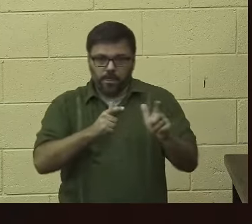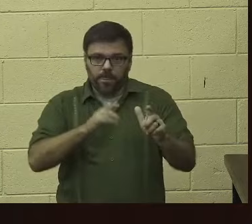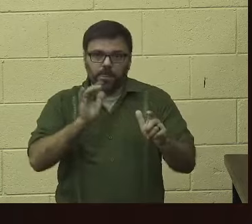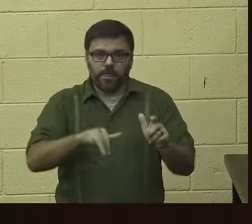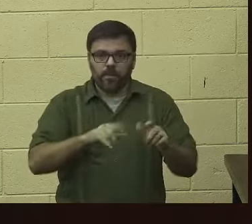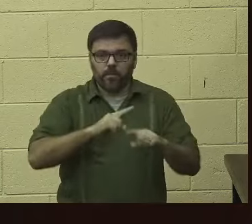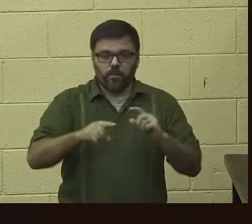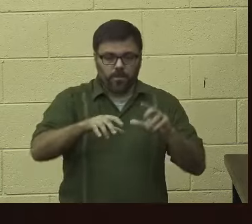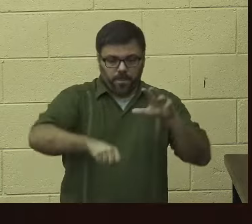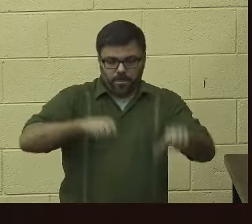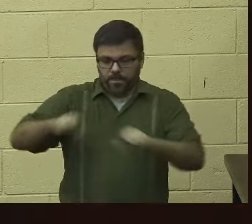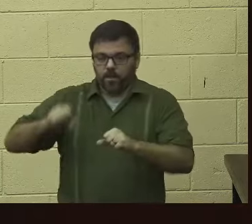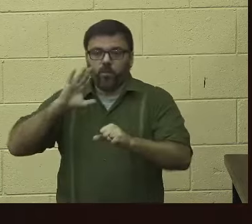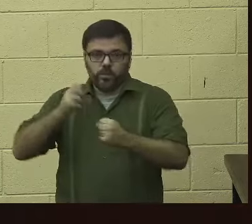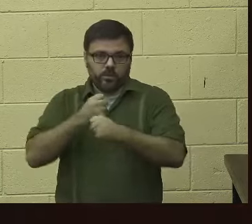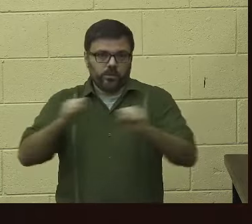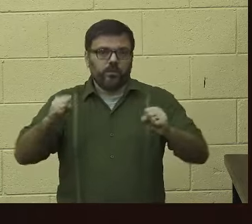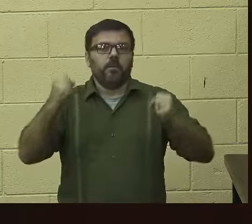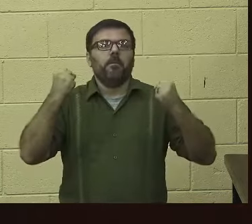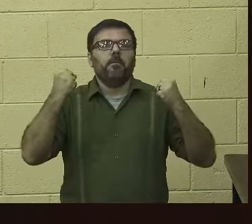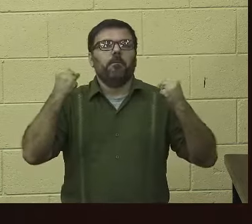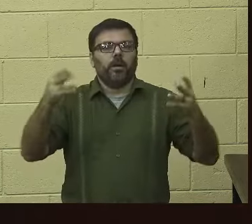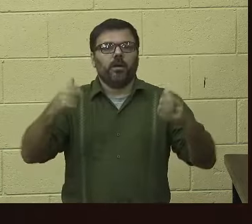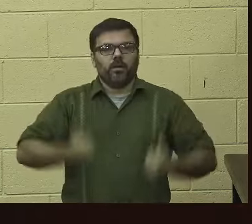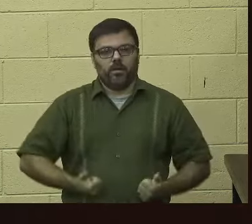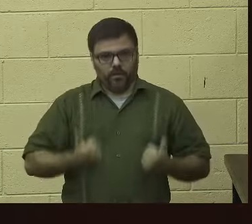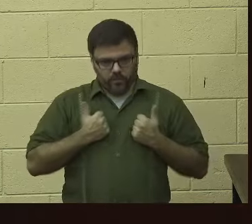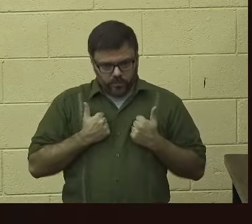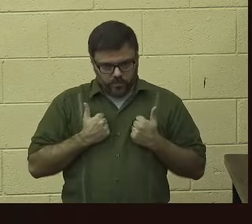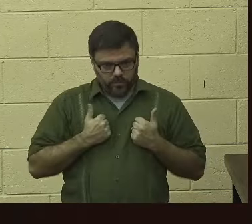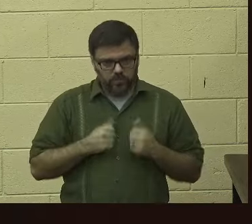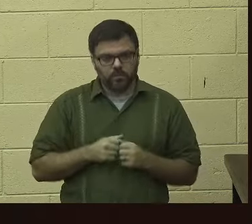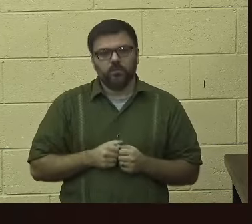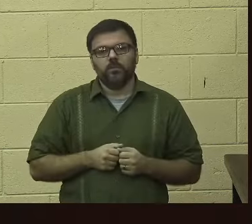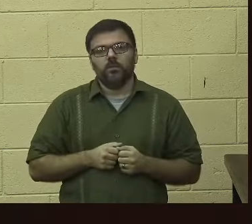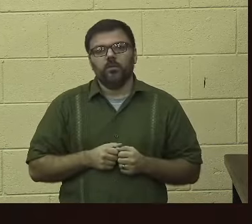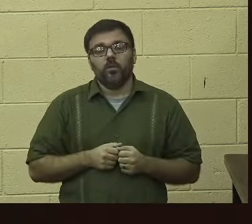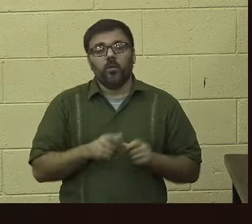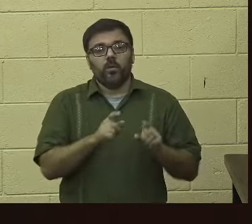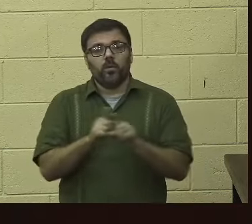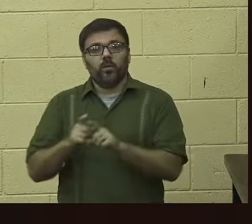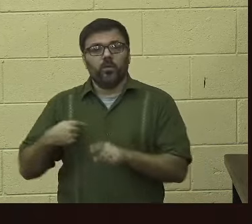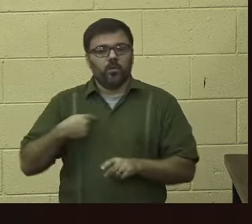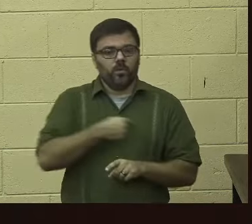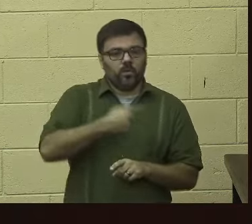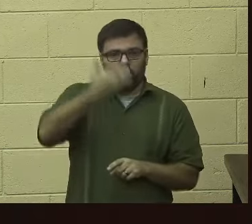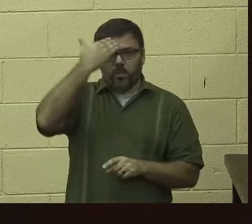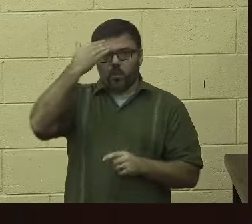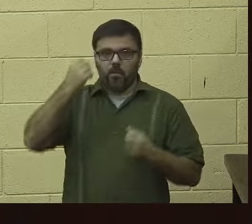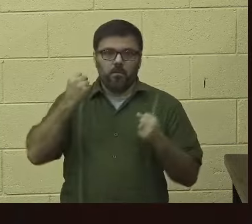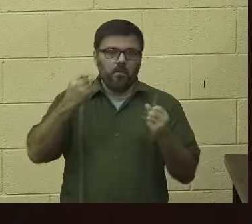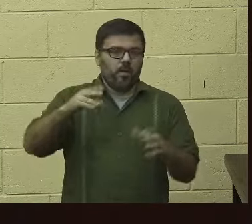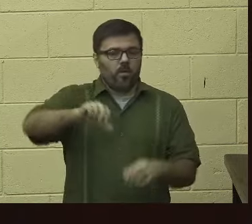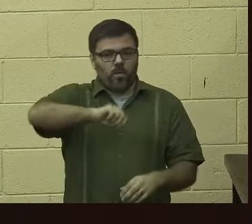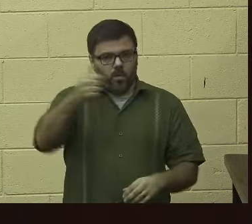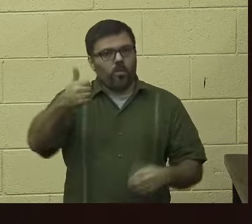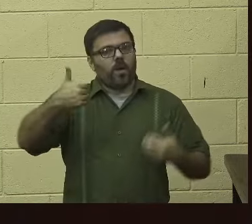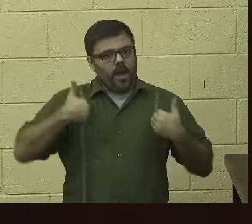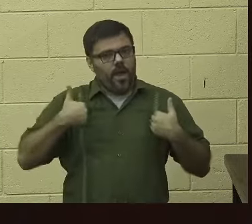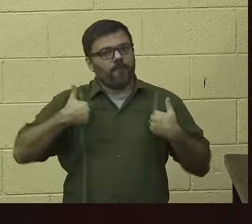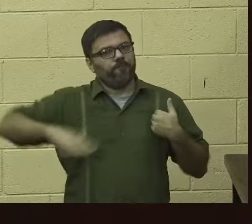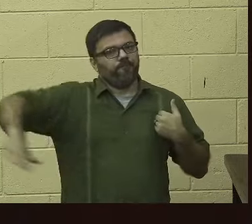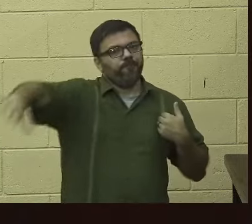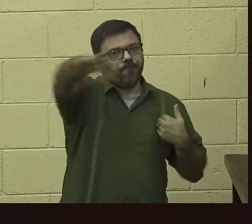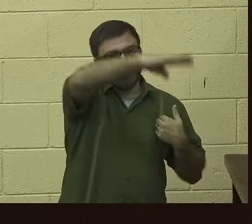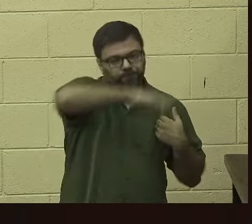save countless lives, we recognize that there are many others still out there, and the police